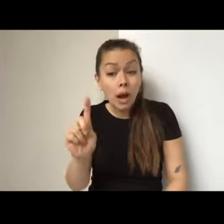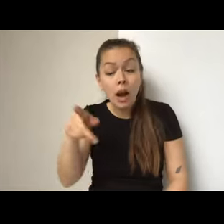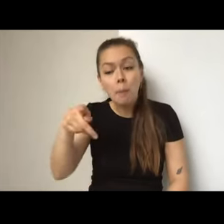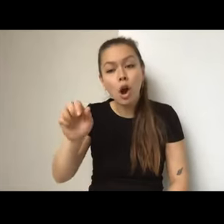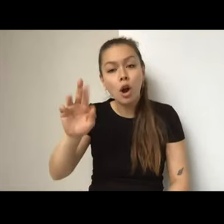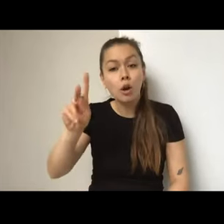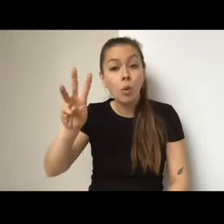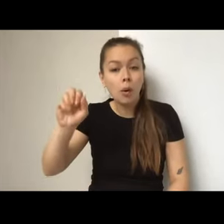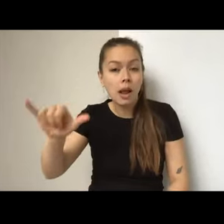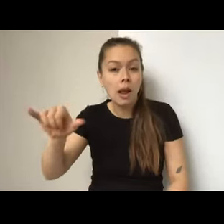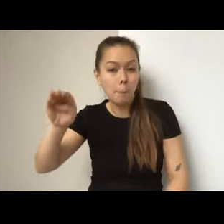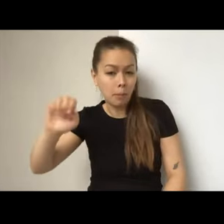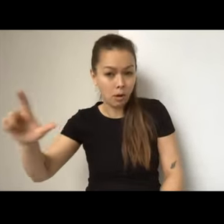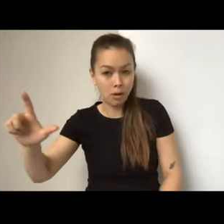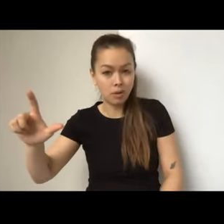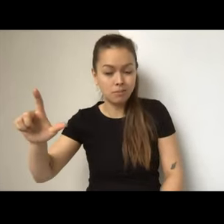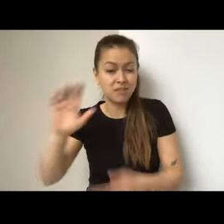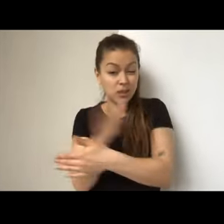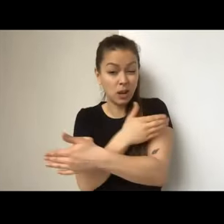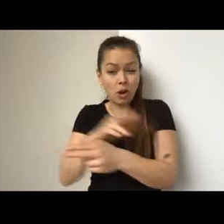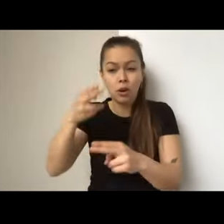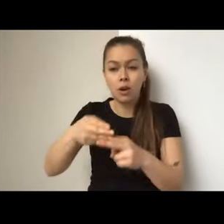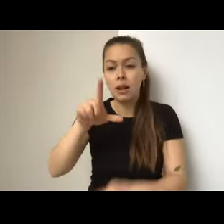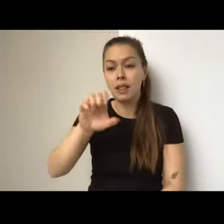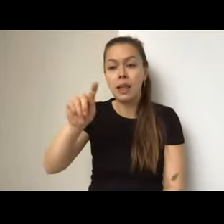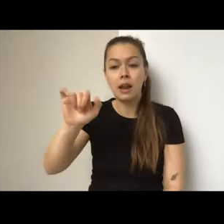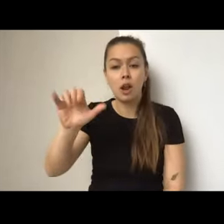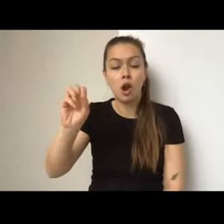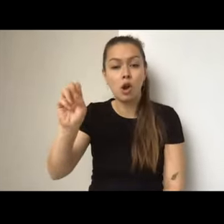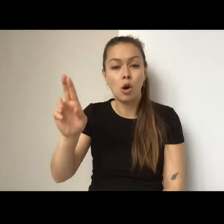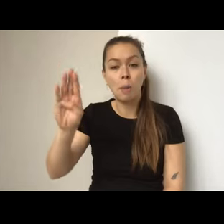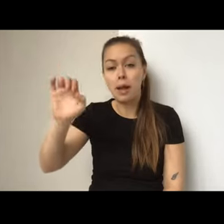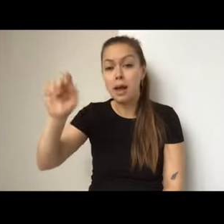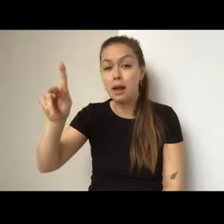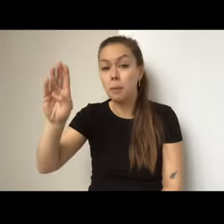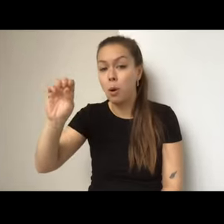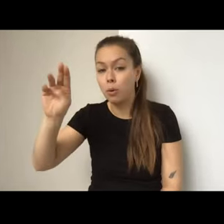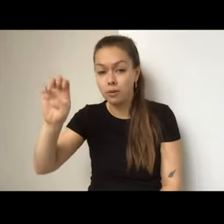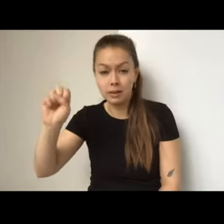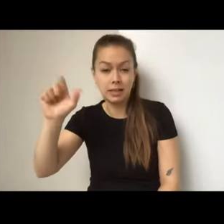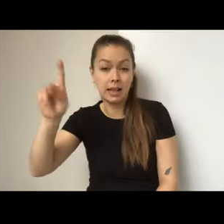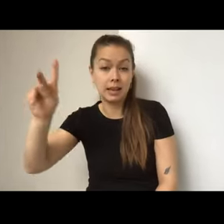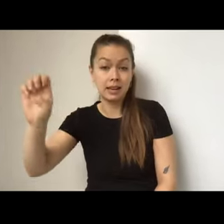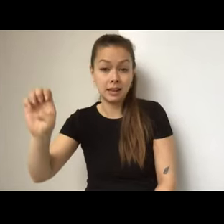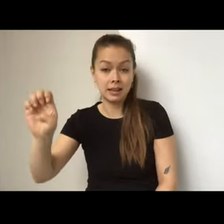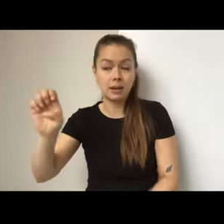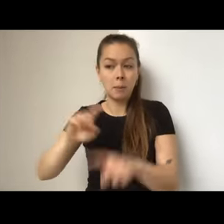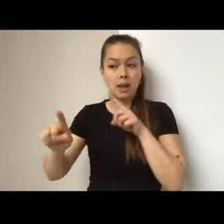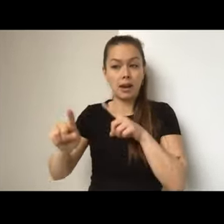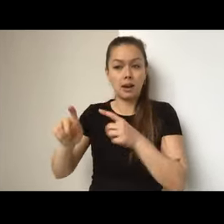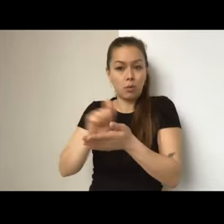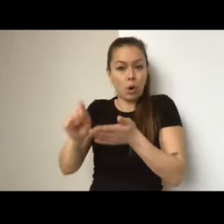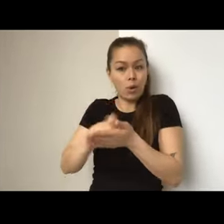the late Doris Sneddon, who's 105 year old resident, uh, who lived in Scarborough and kind of saw, uh, Scarborough come up, uh, during that time. So